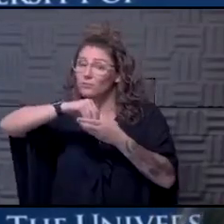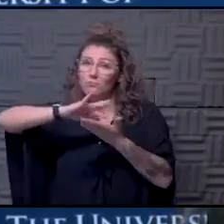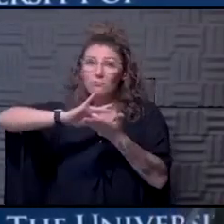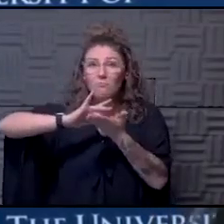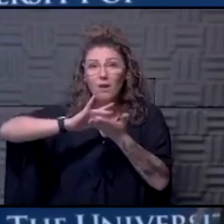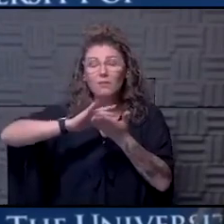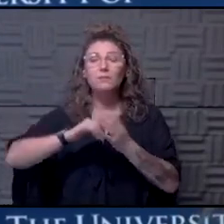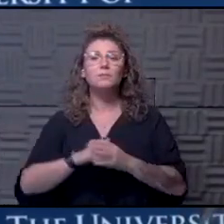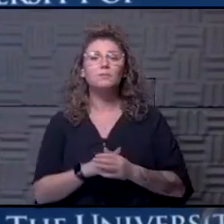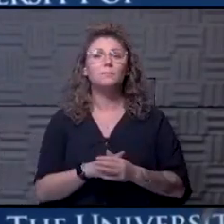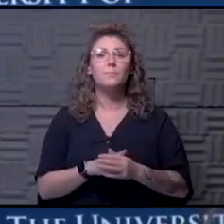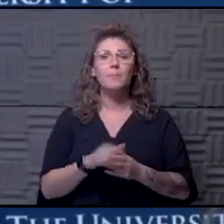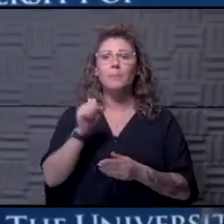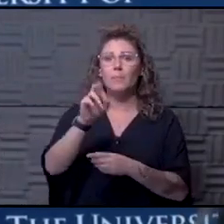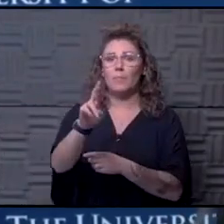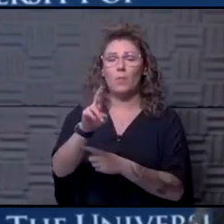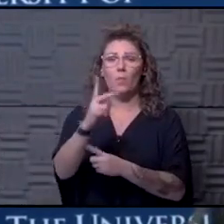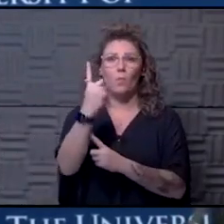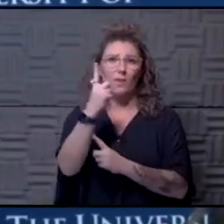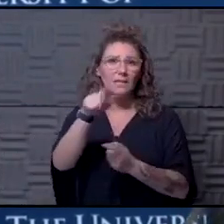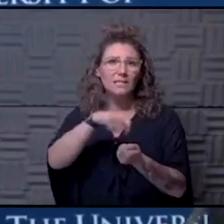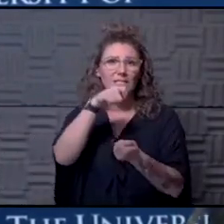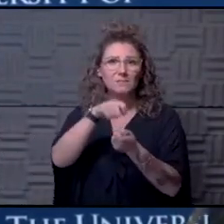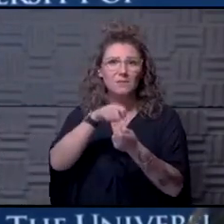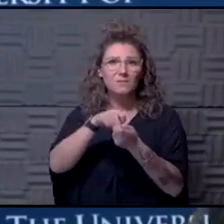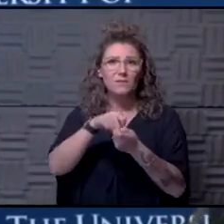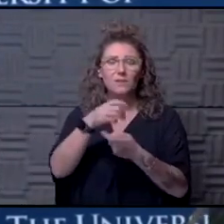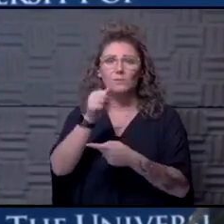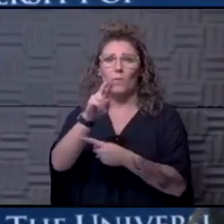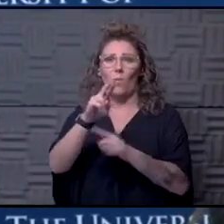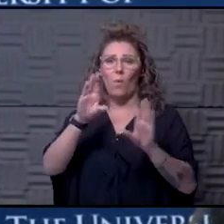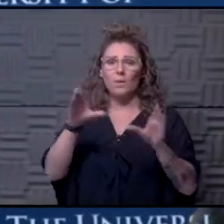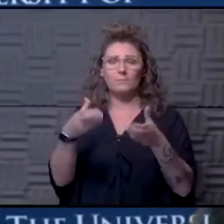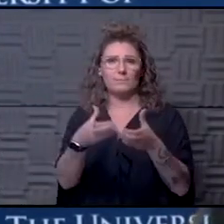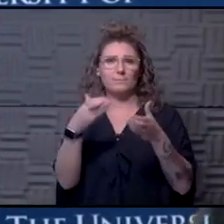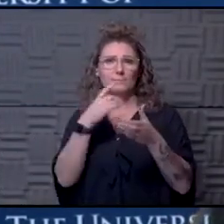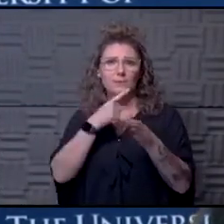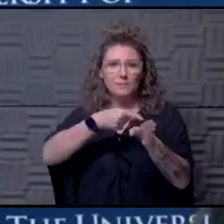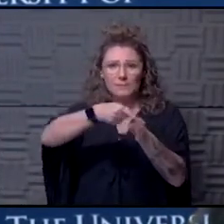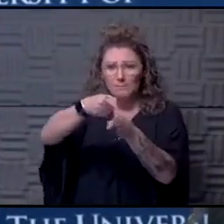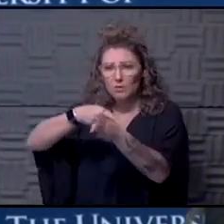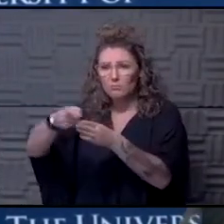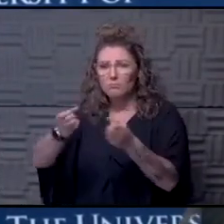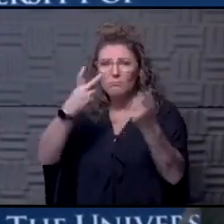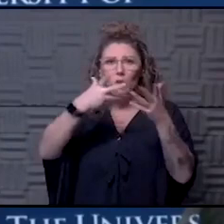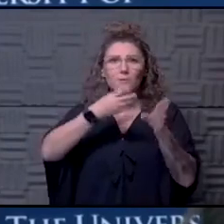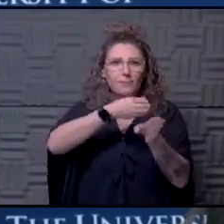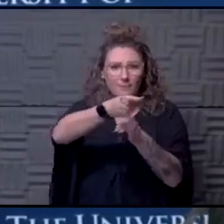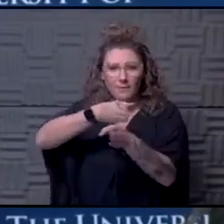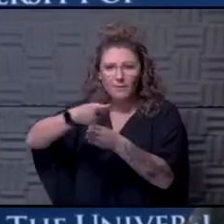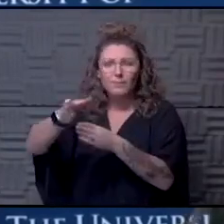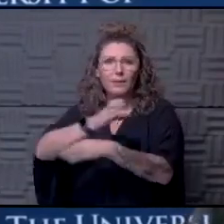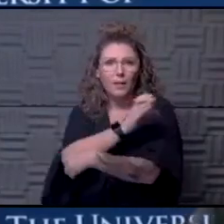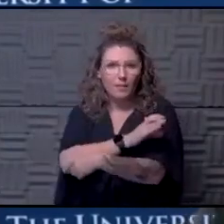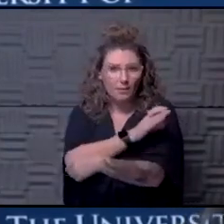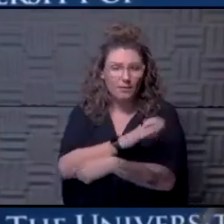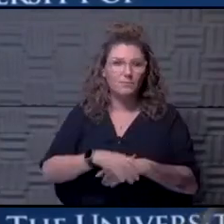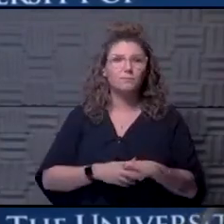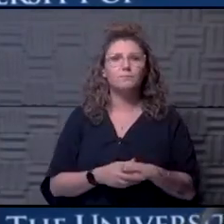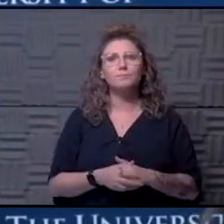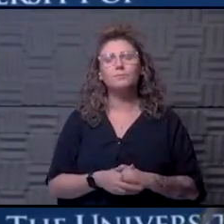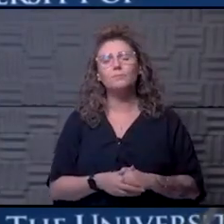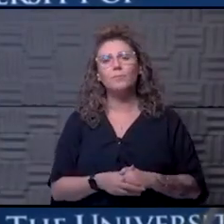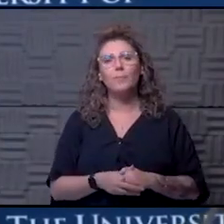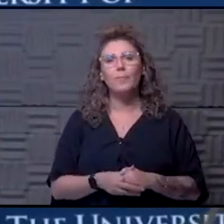or to one of the specific subspecialties involved in this multidisciplinary clinic. We, um, are, are